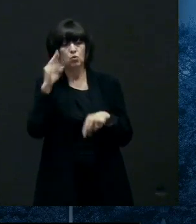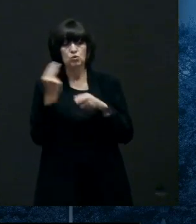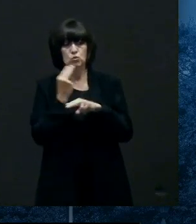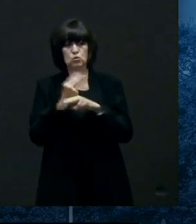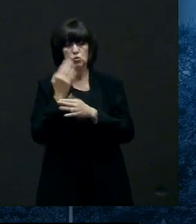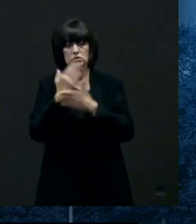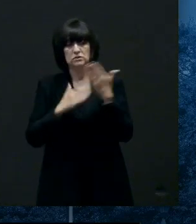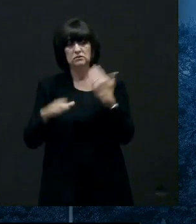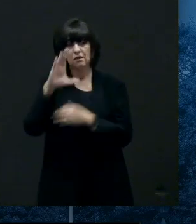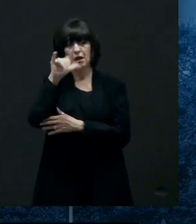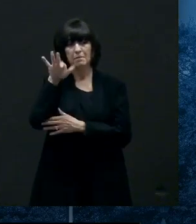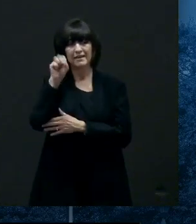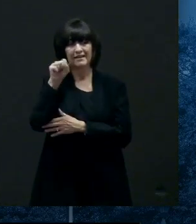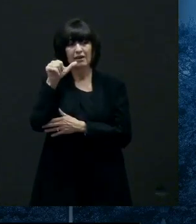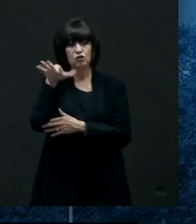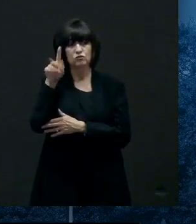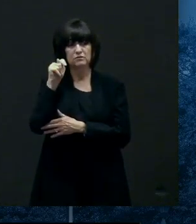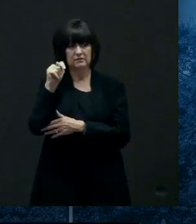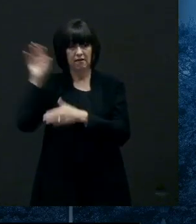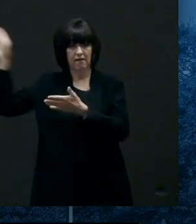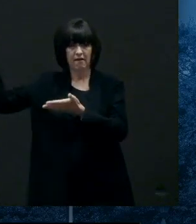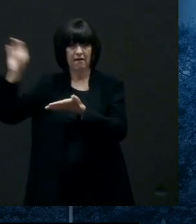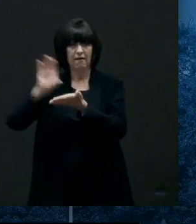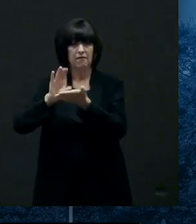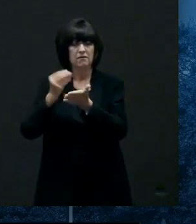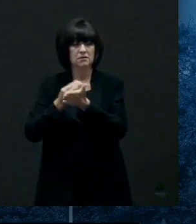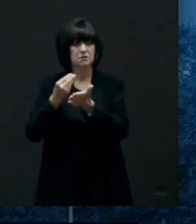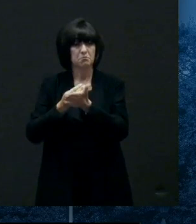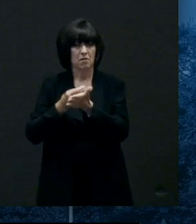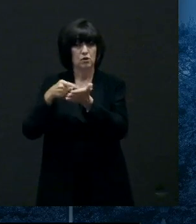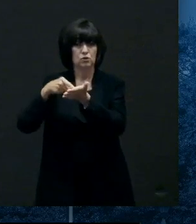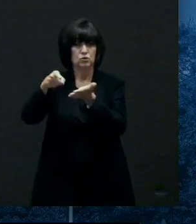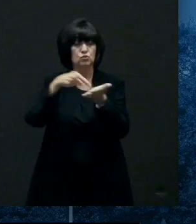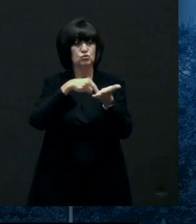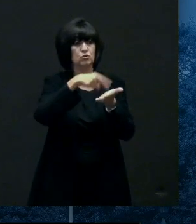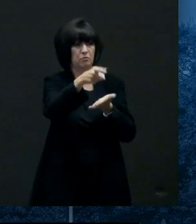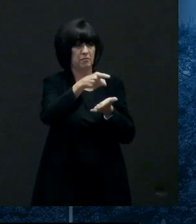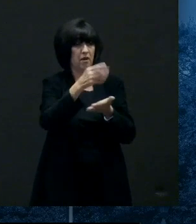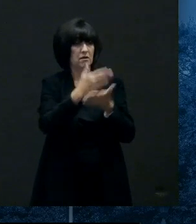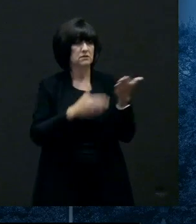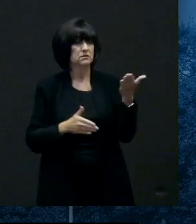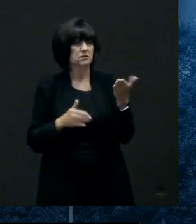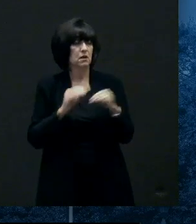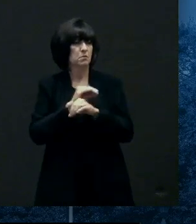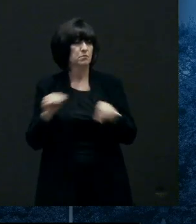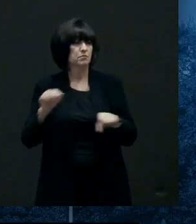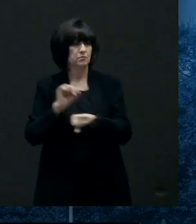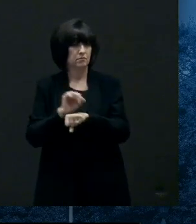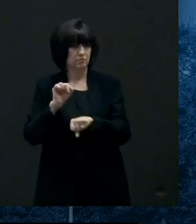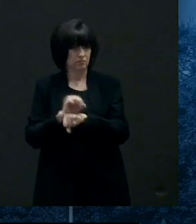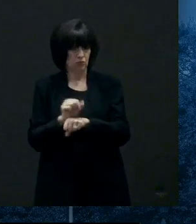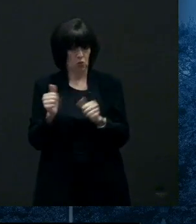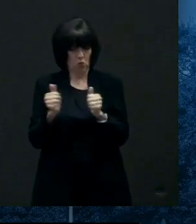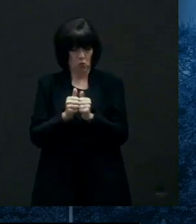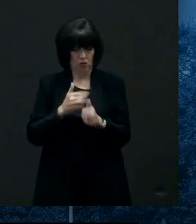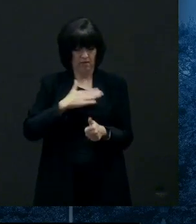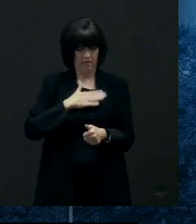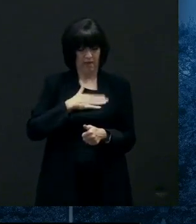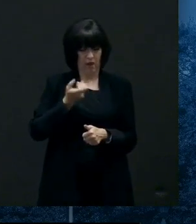that have already been paid out and so we with our own revenues can't afford that